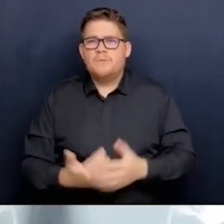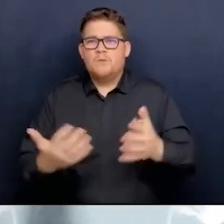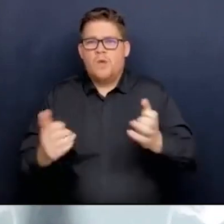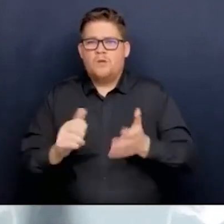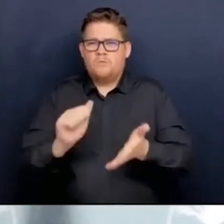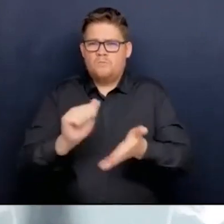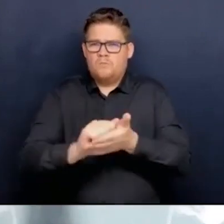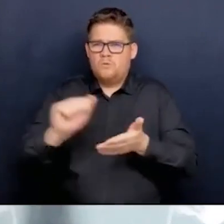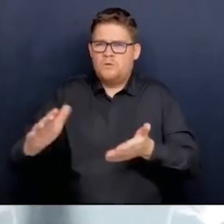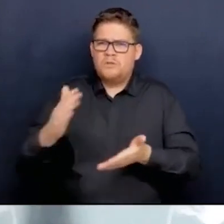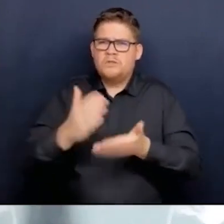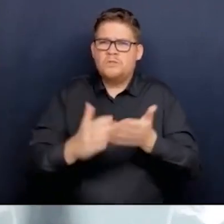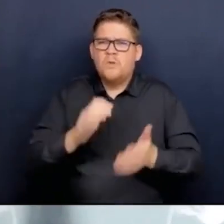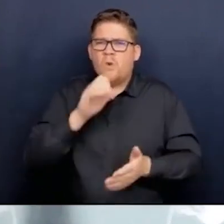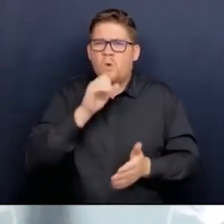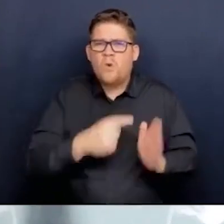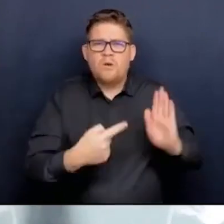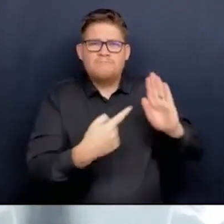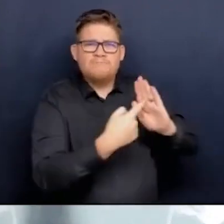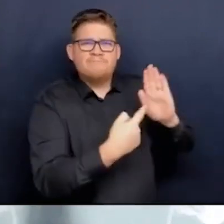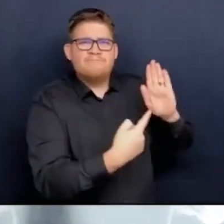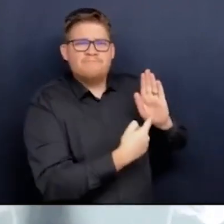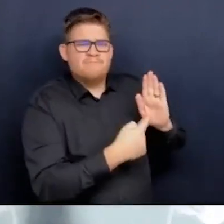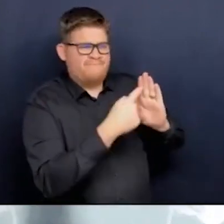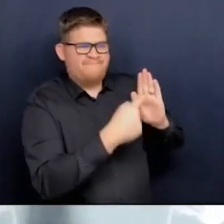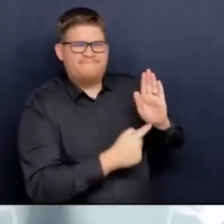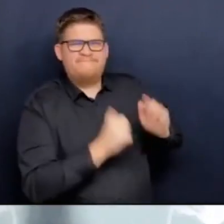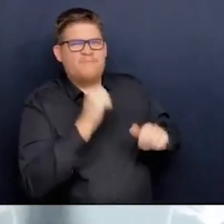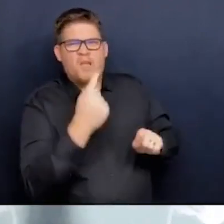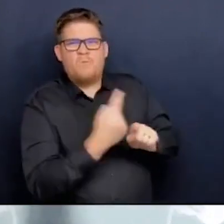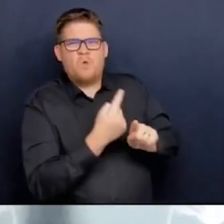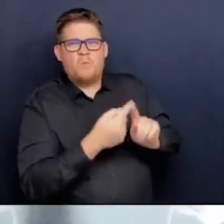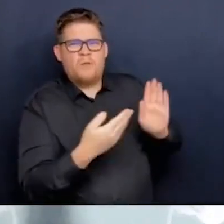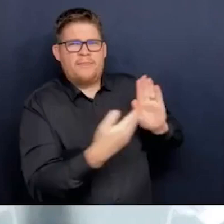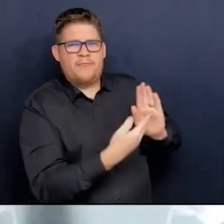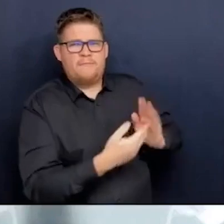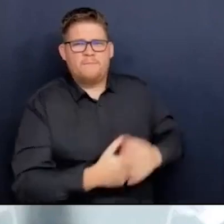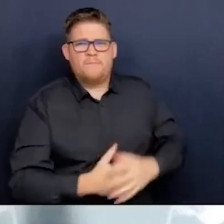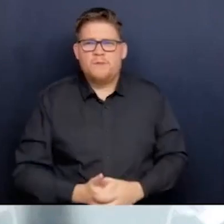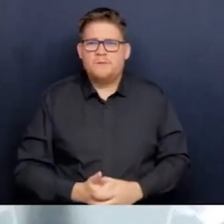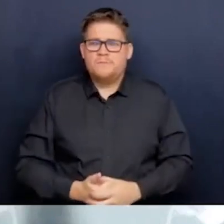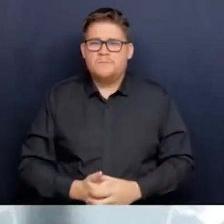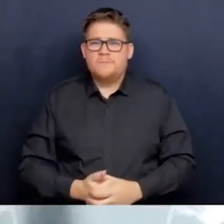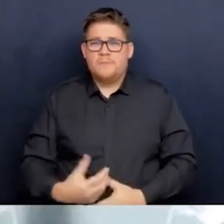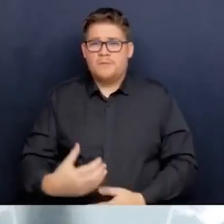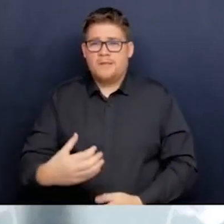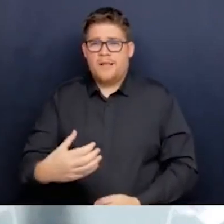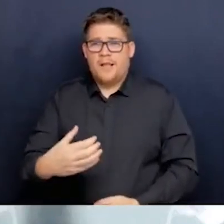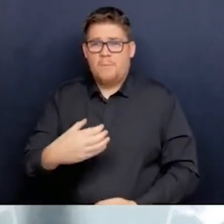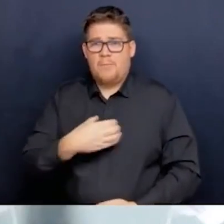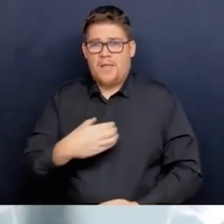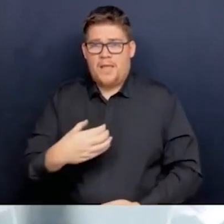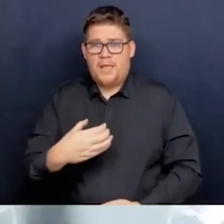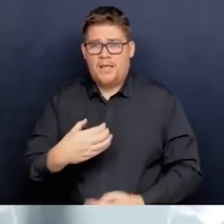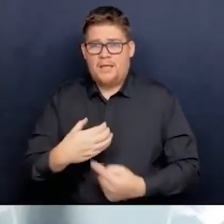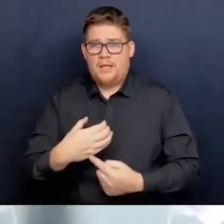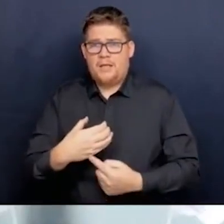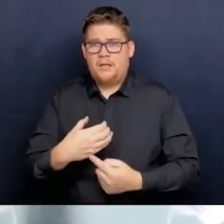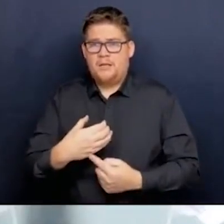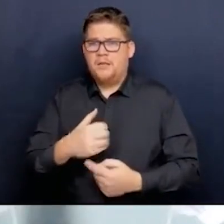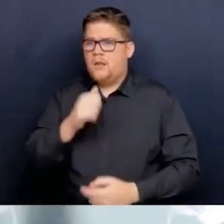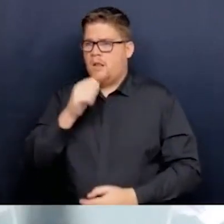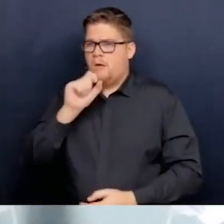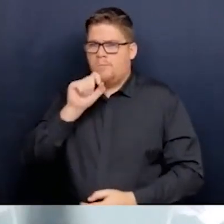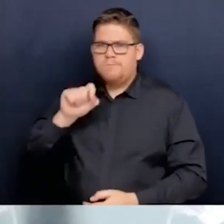of the current act. I want to say to everybody, though, complaints don't get made public. It's only when determinations of misconduct are made that they should be made public.